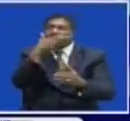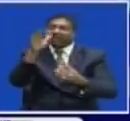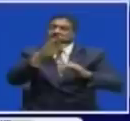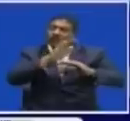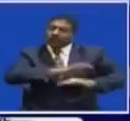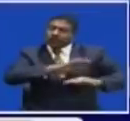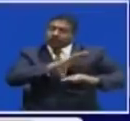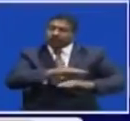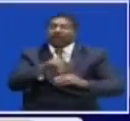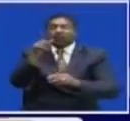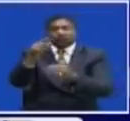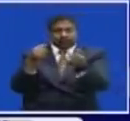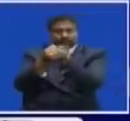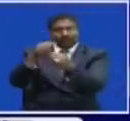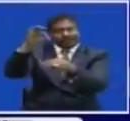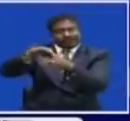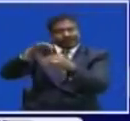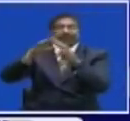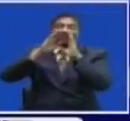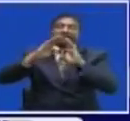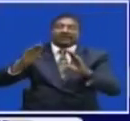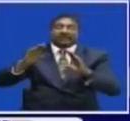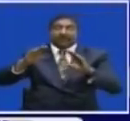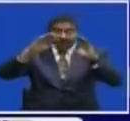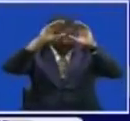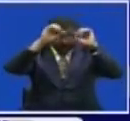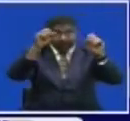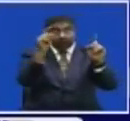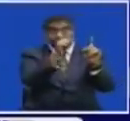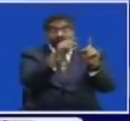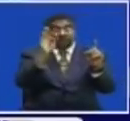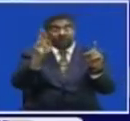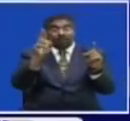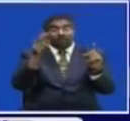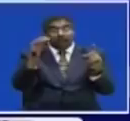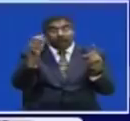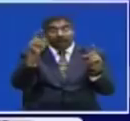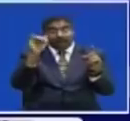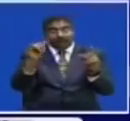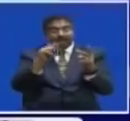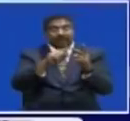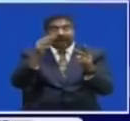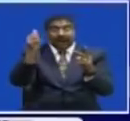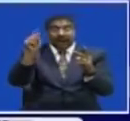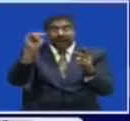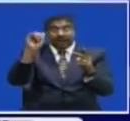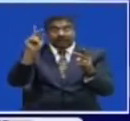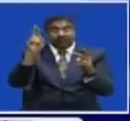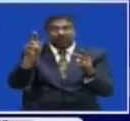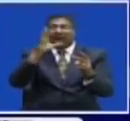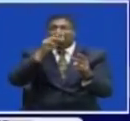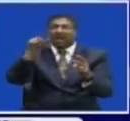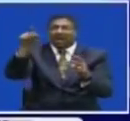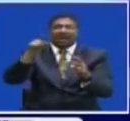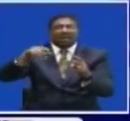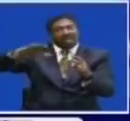And support The electoral Process President Mohamed Buhari And his Main Rival Atiku Abubaka Condemned The election Delay